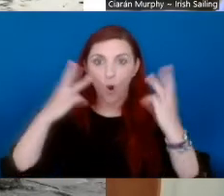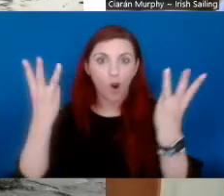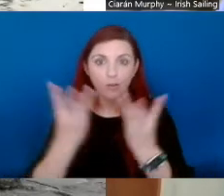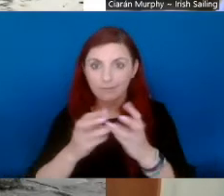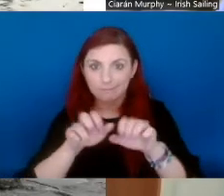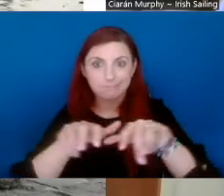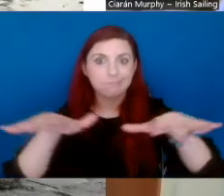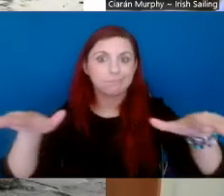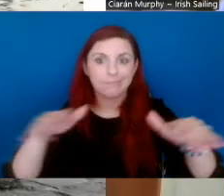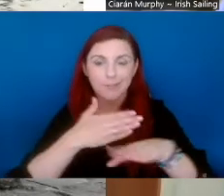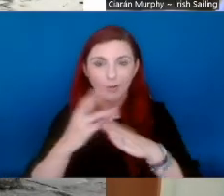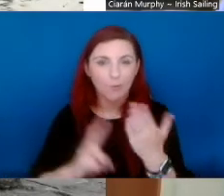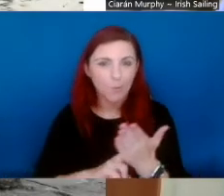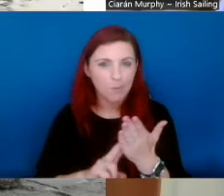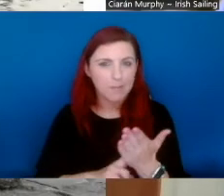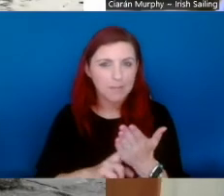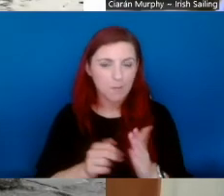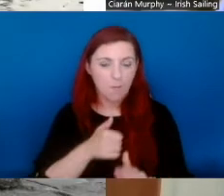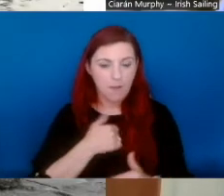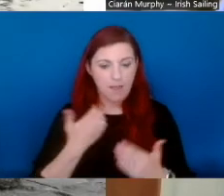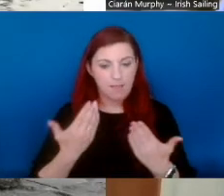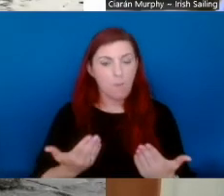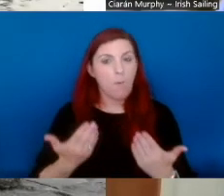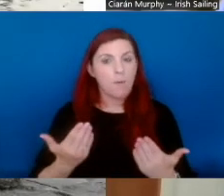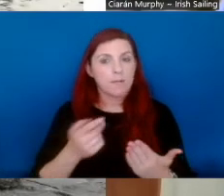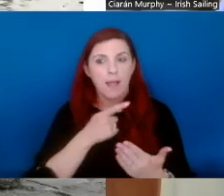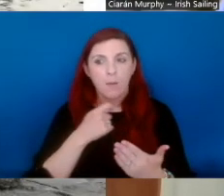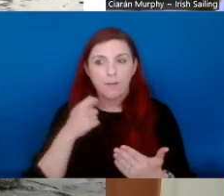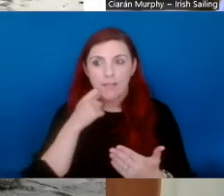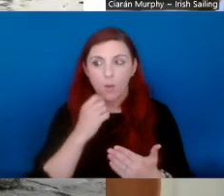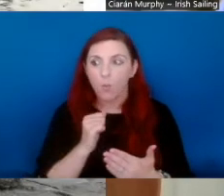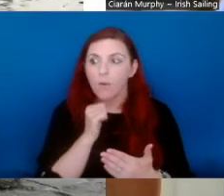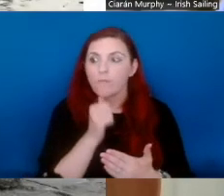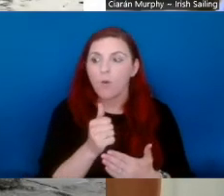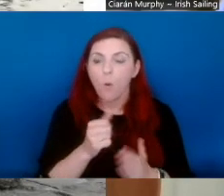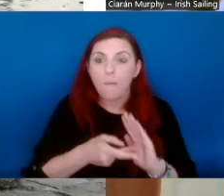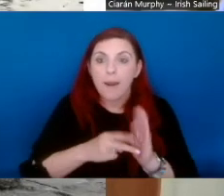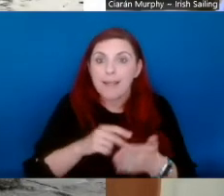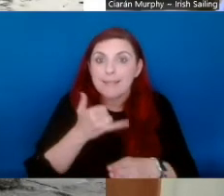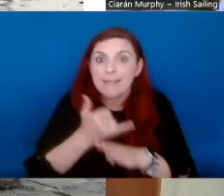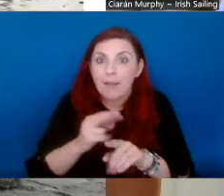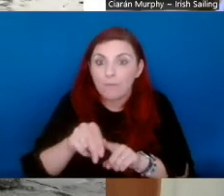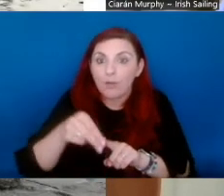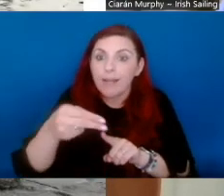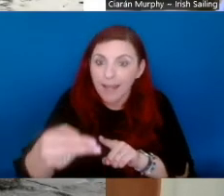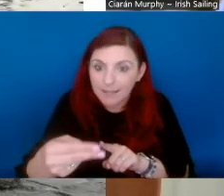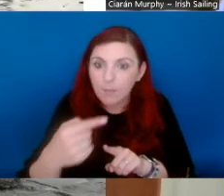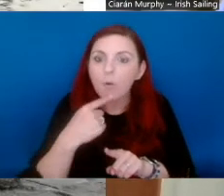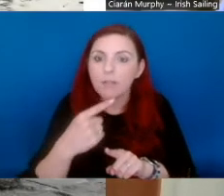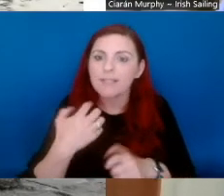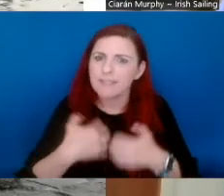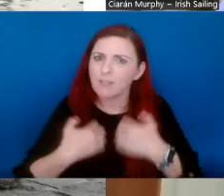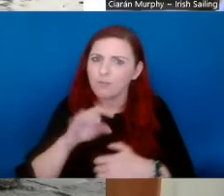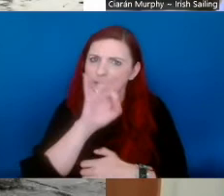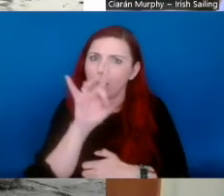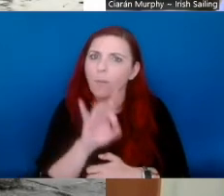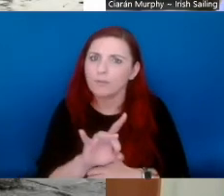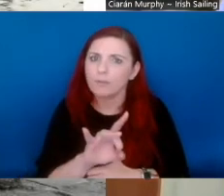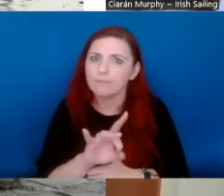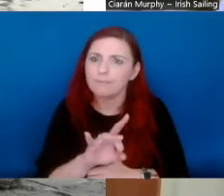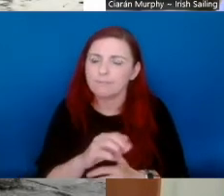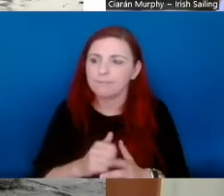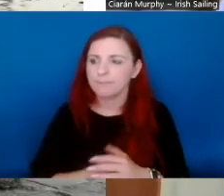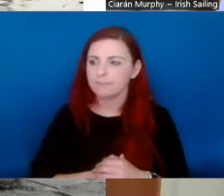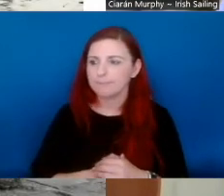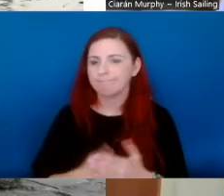beyond Clare, you know, get them moving across Ireland and hopefully even worldwide. So at the moment,